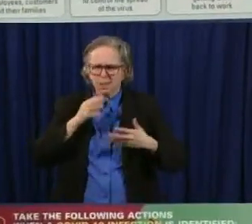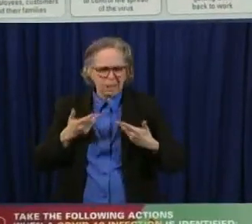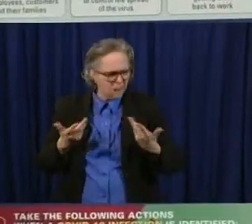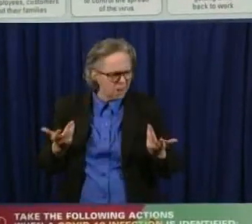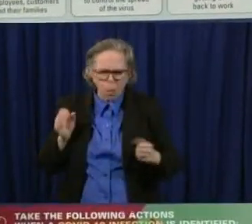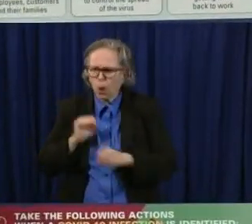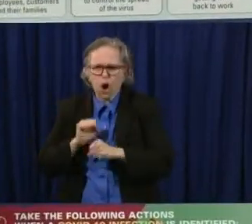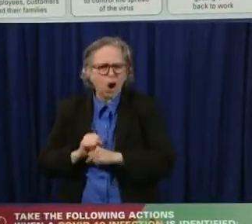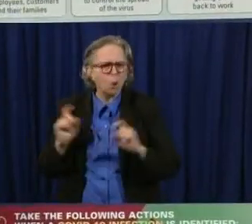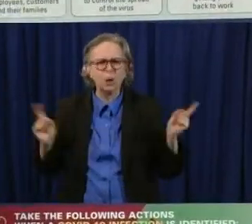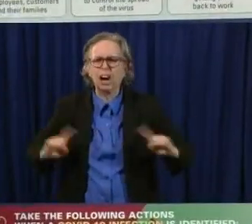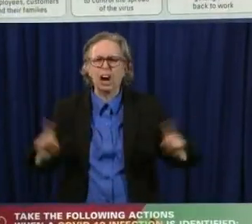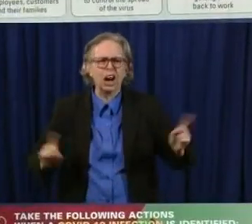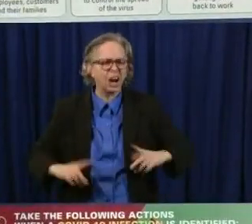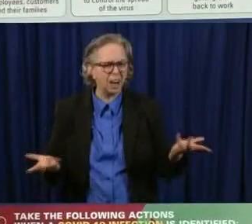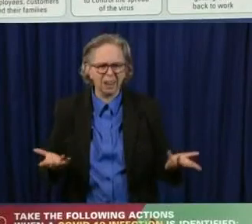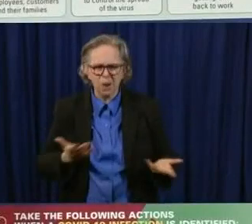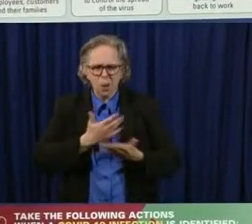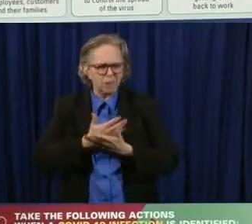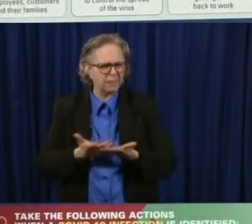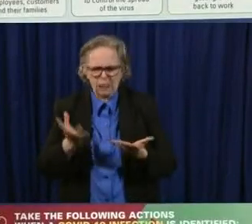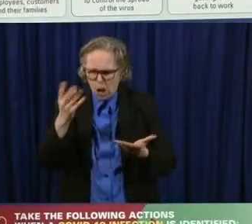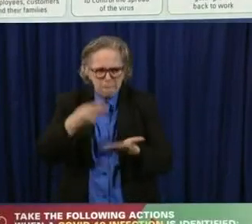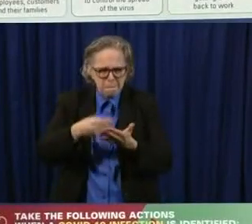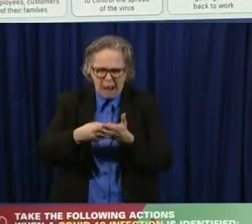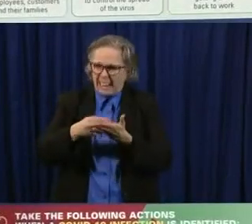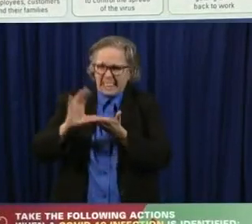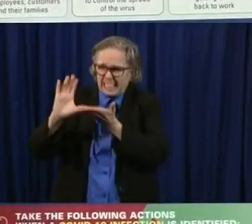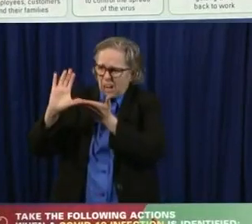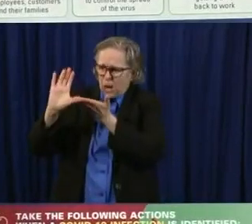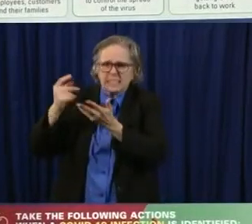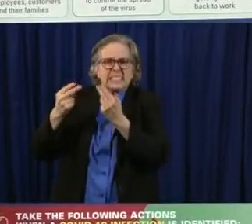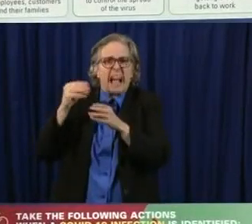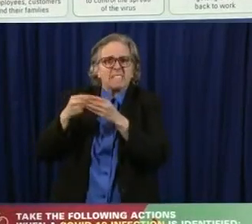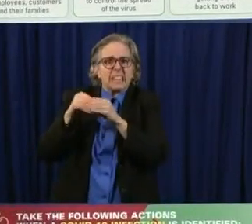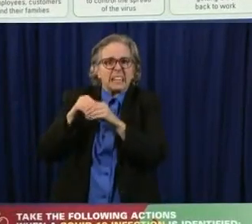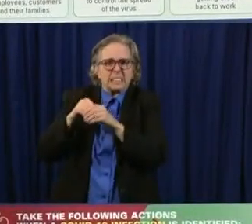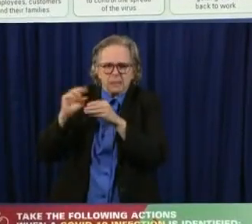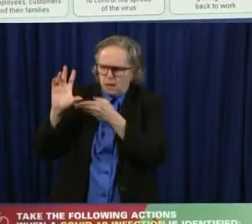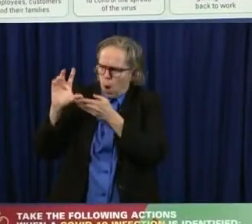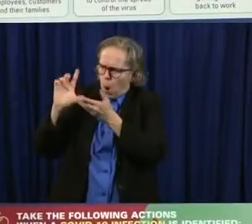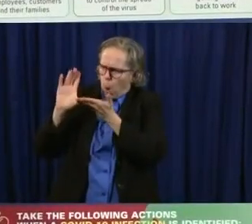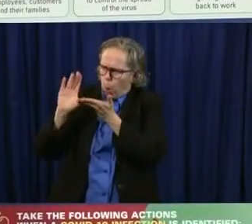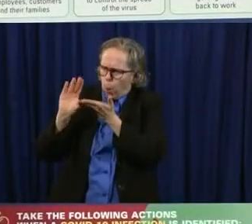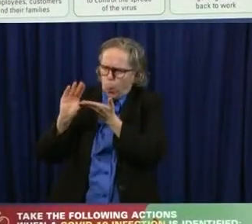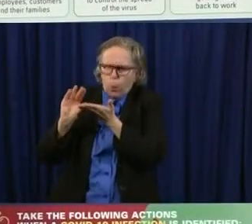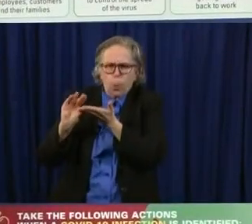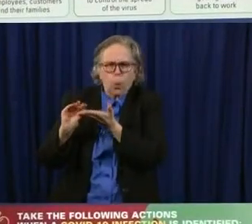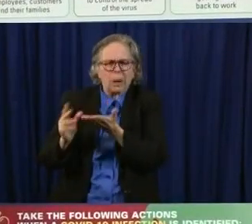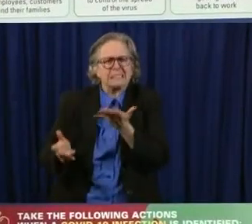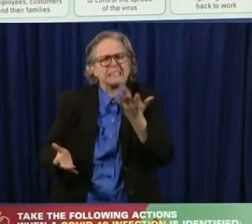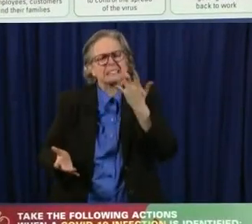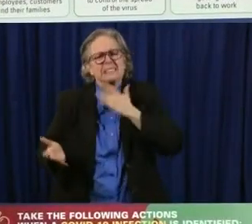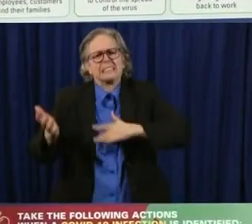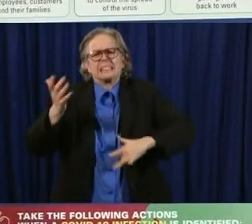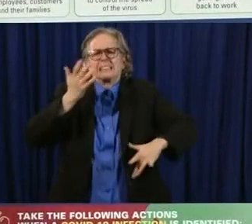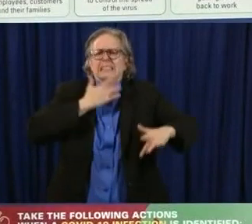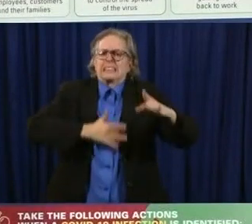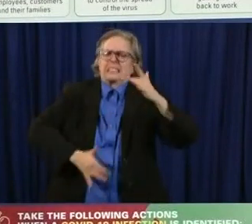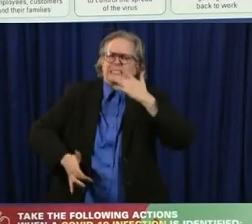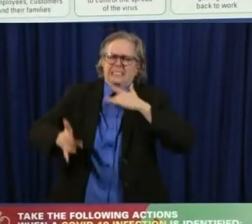looking at savings going down every day, the people who work in those